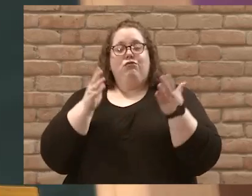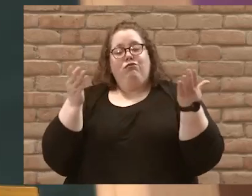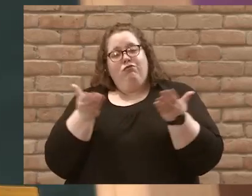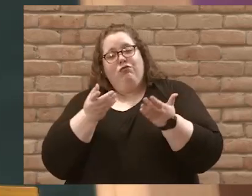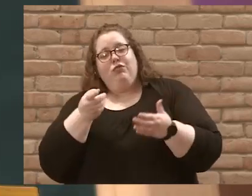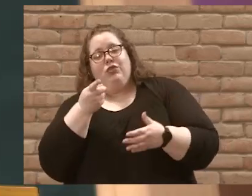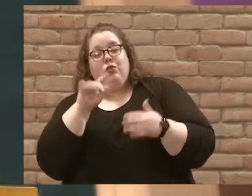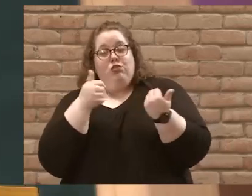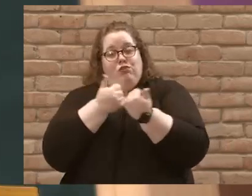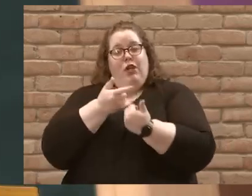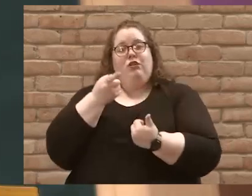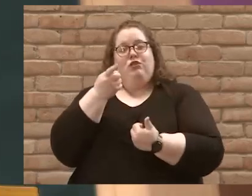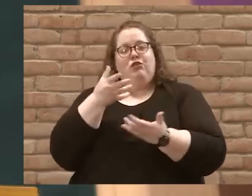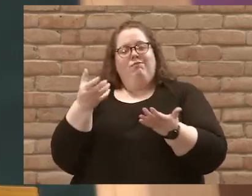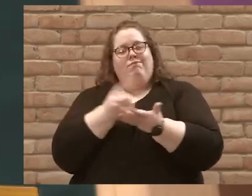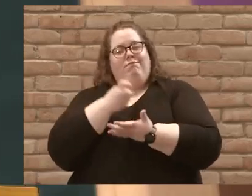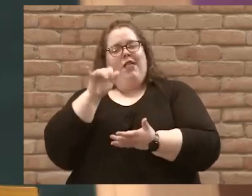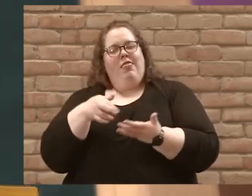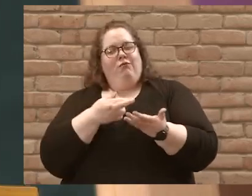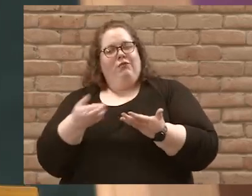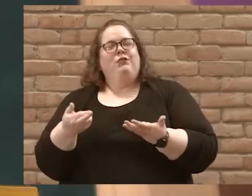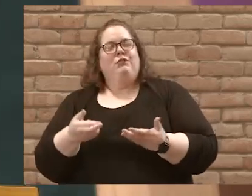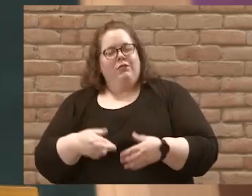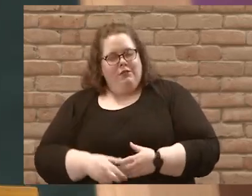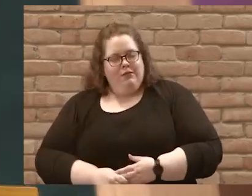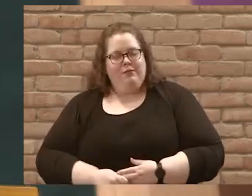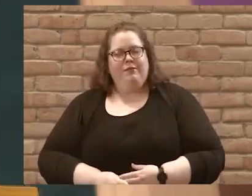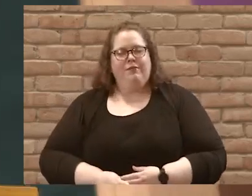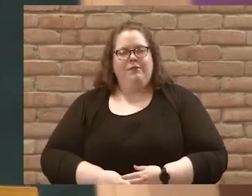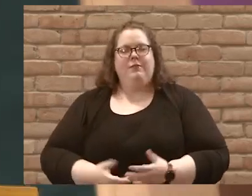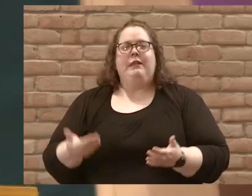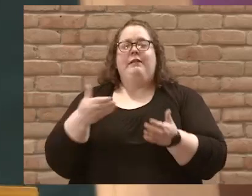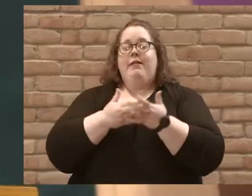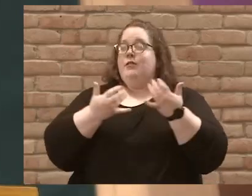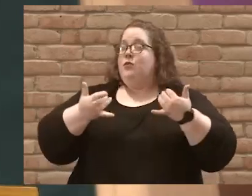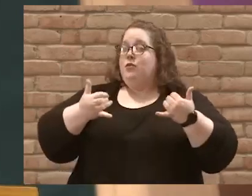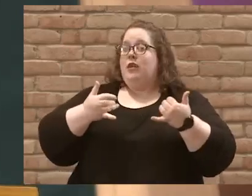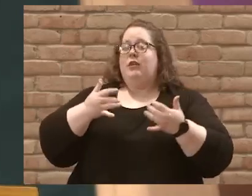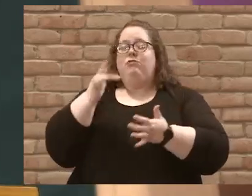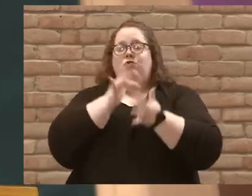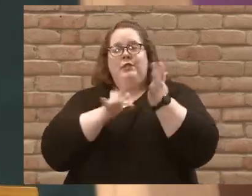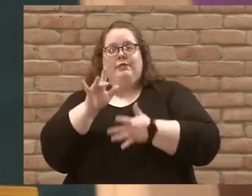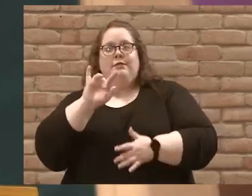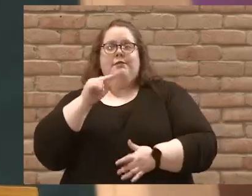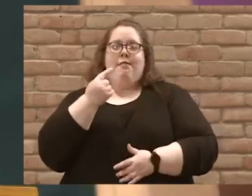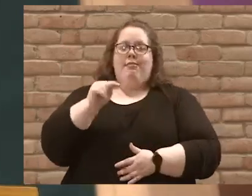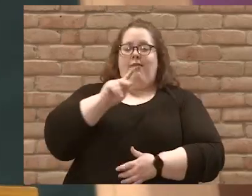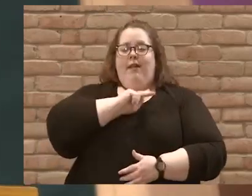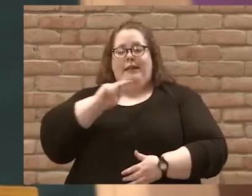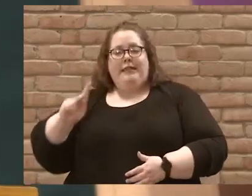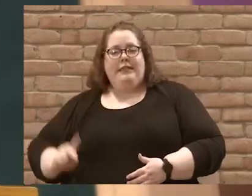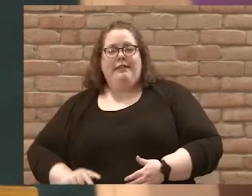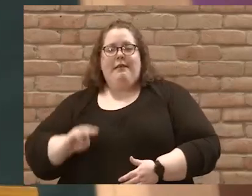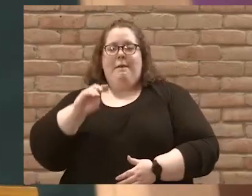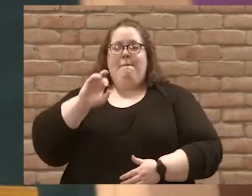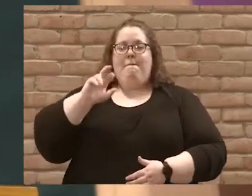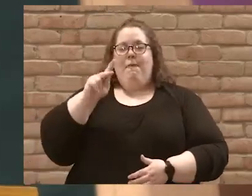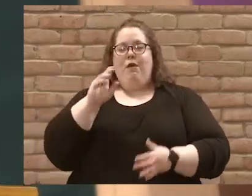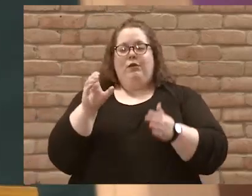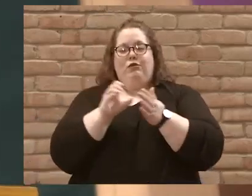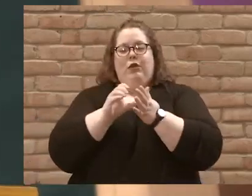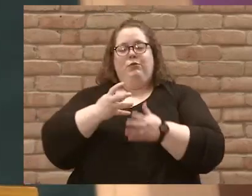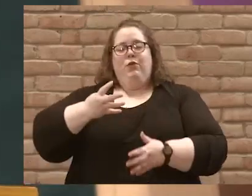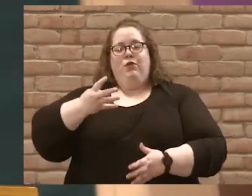you to make use of that resource. Again, today, Jesus the King, Mark chapter 4, we're cruising through the Gospel of Mark,